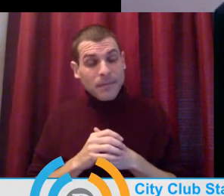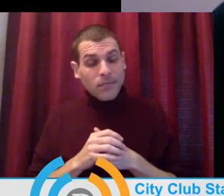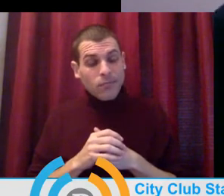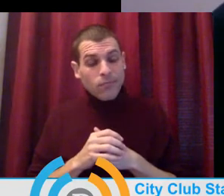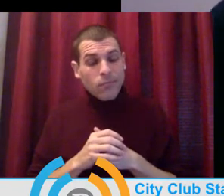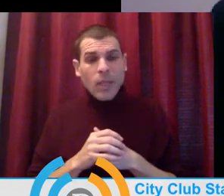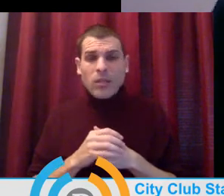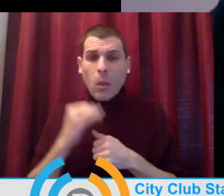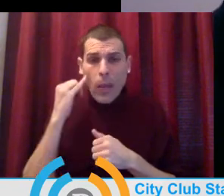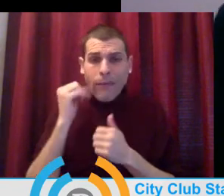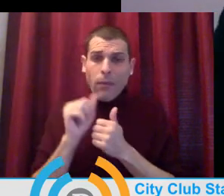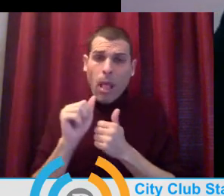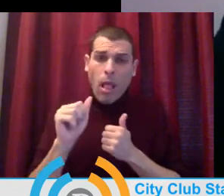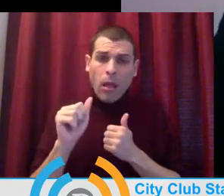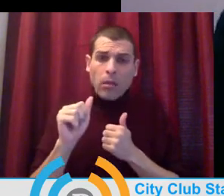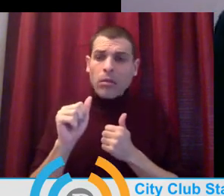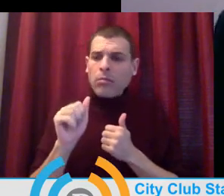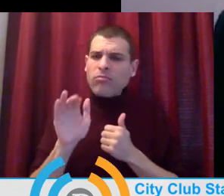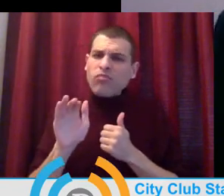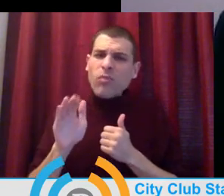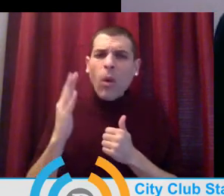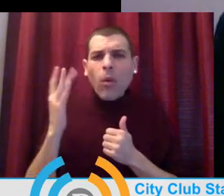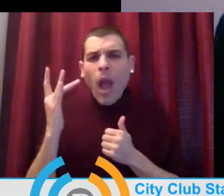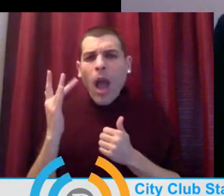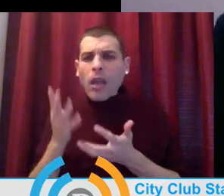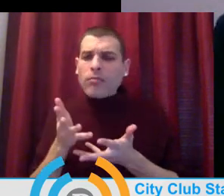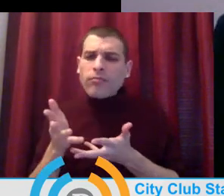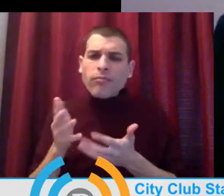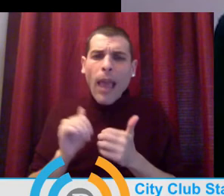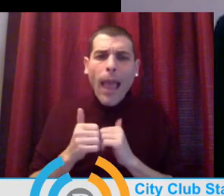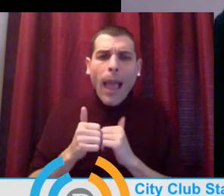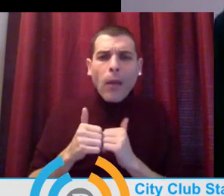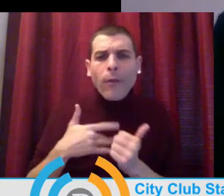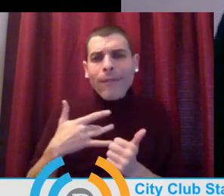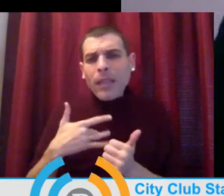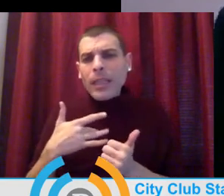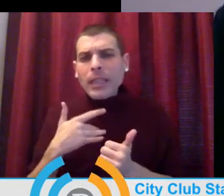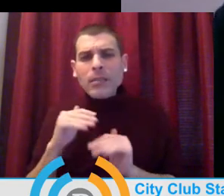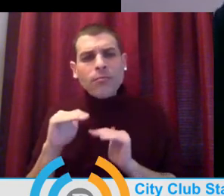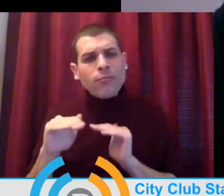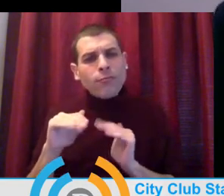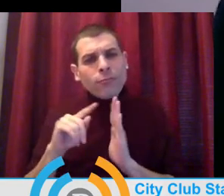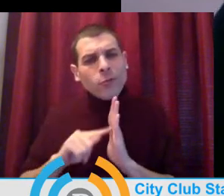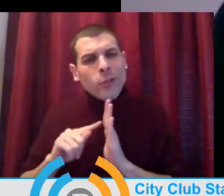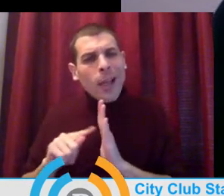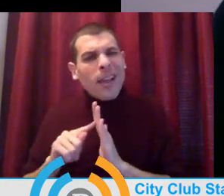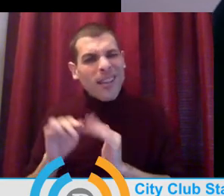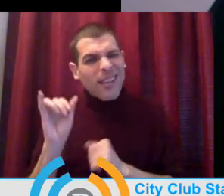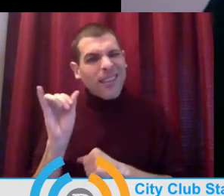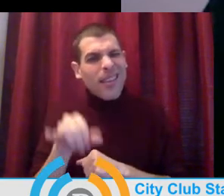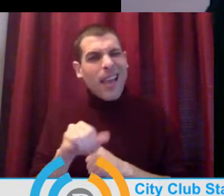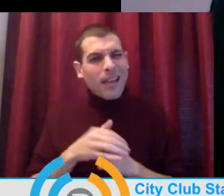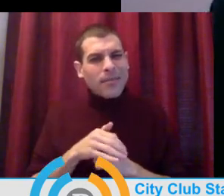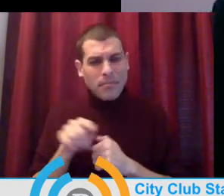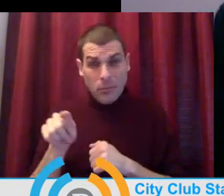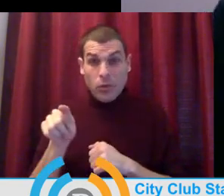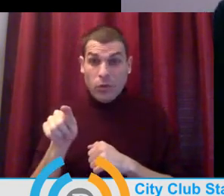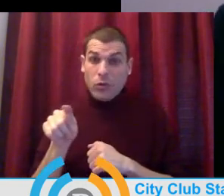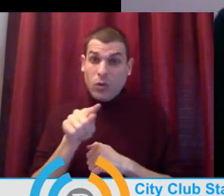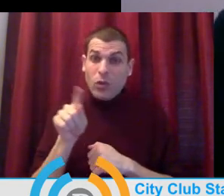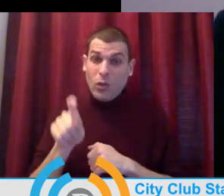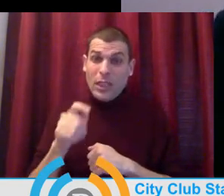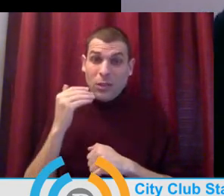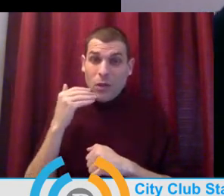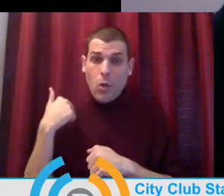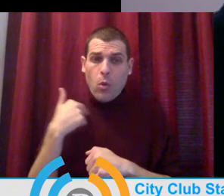doing so good. Like, on how kids feel, and you should always know that we just want